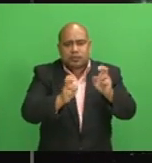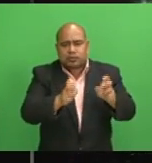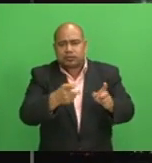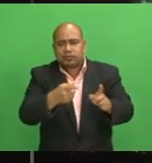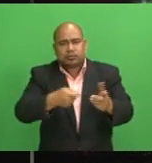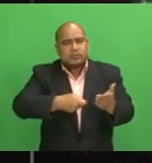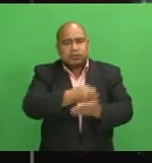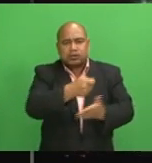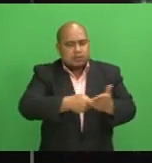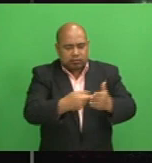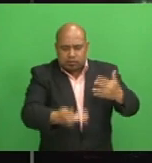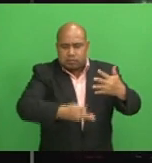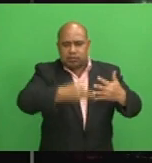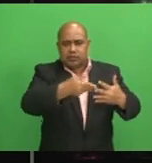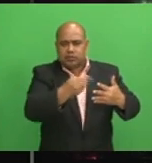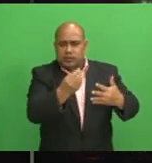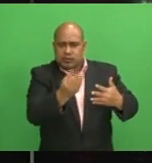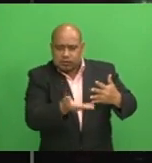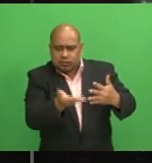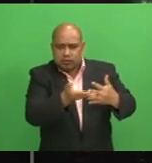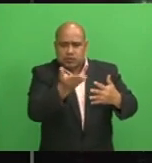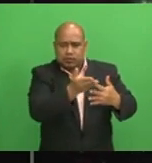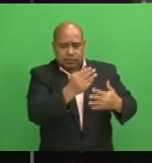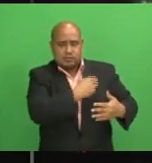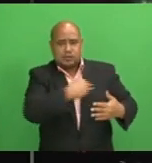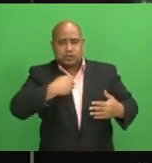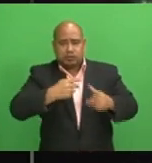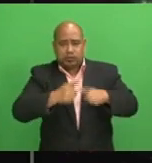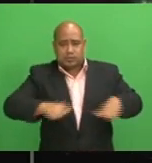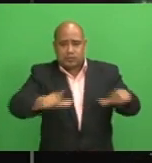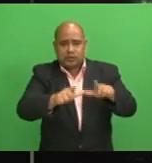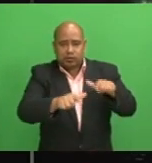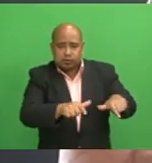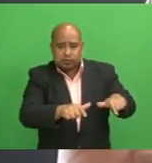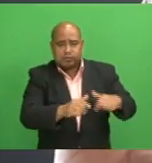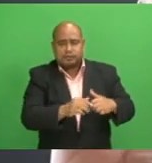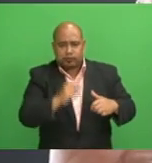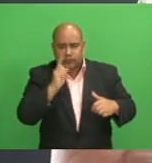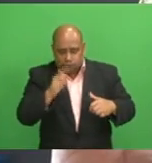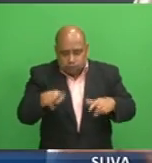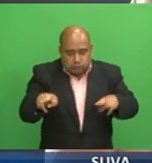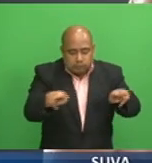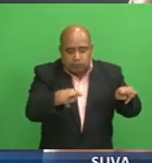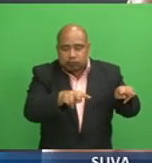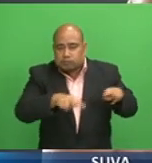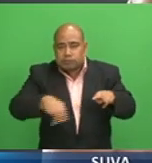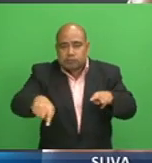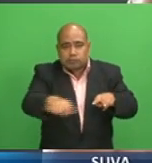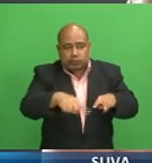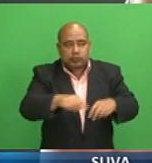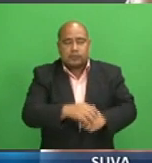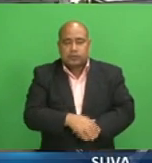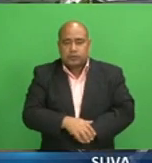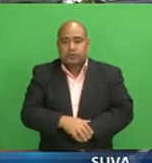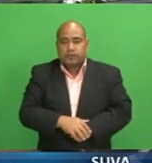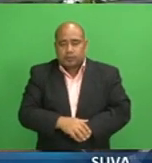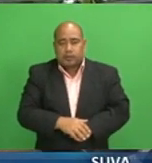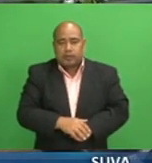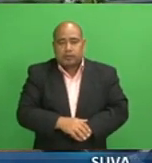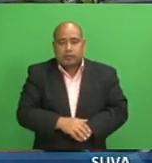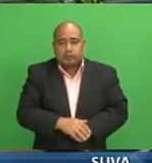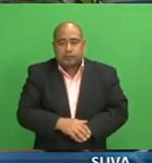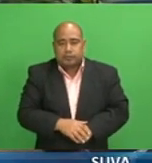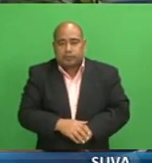has begun rate profiling. Kelly Vavala reports. By profiling rates, the ministry will be able to collect